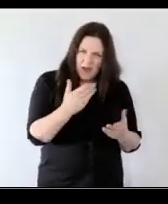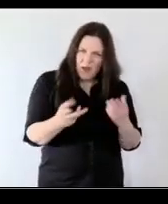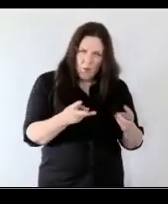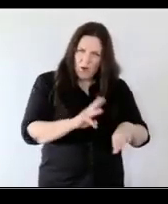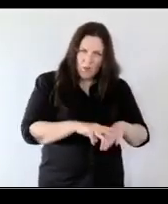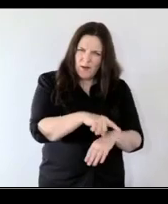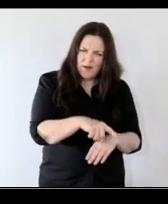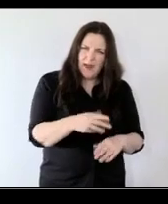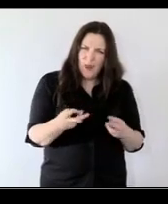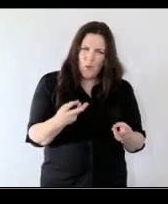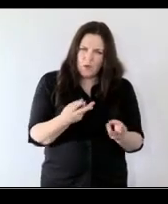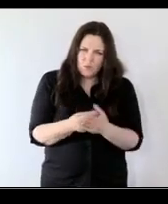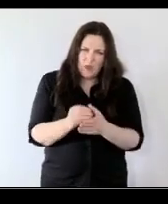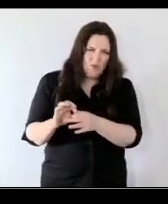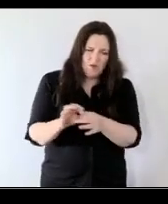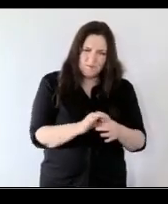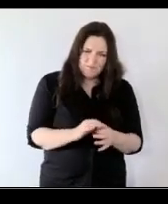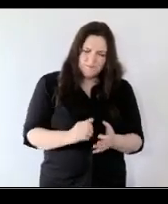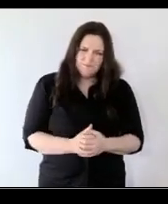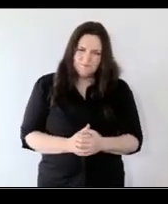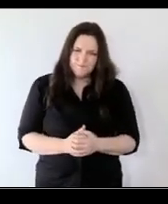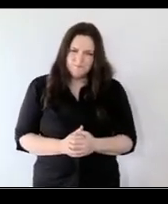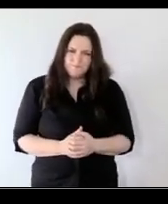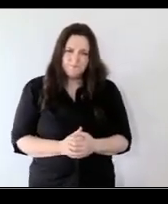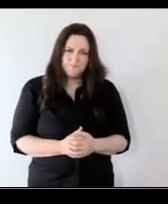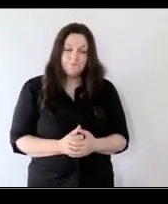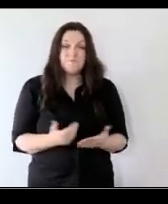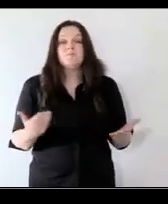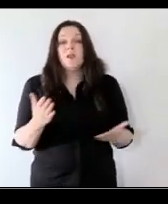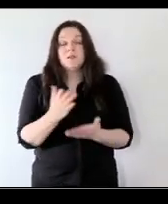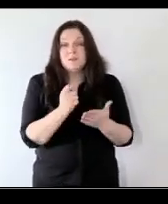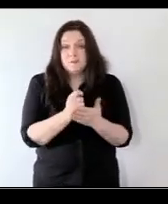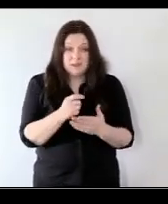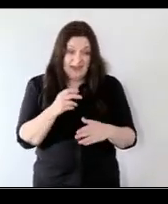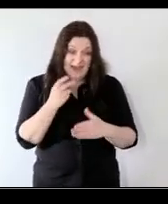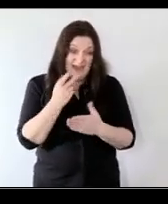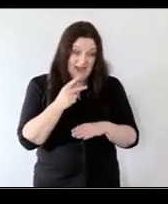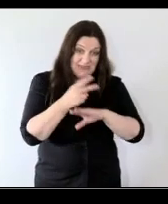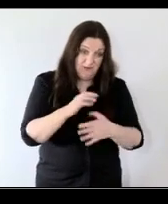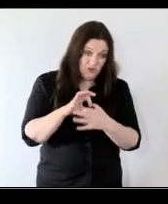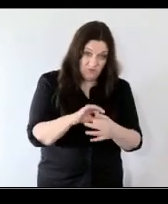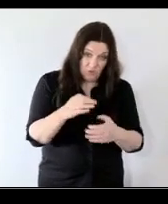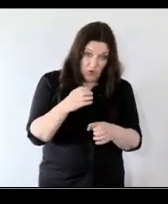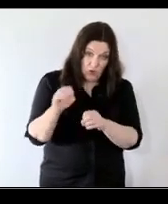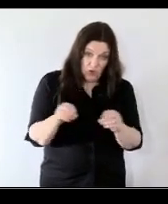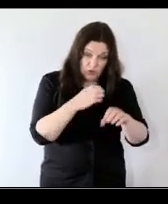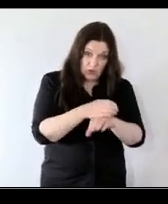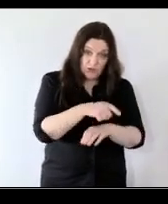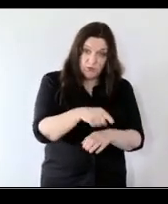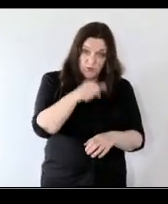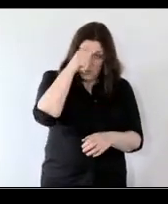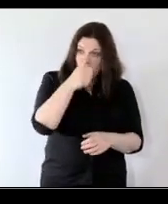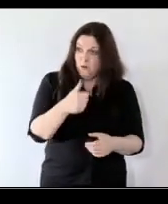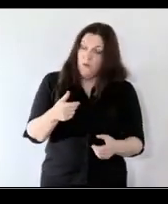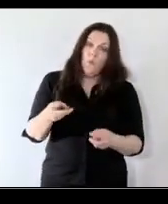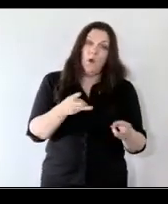they work together so we don't know we might know that um an intervention for early childhood has been effective